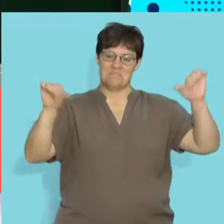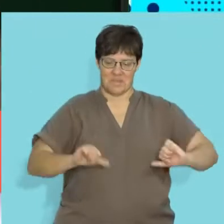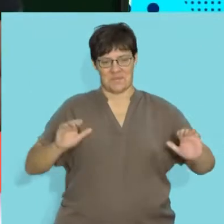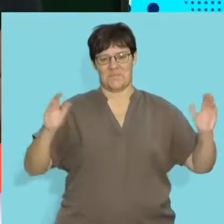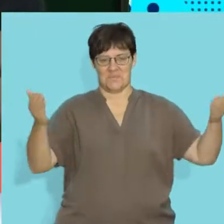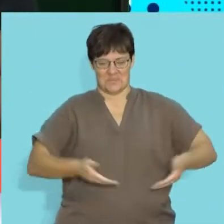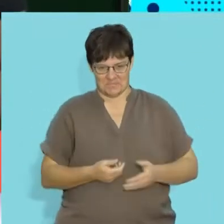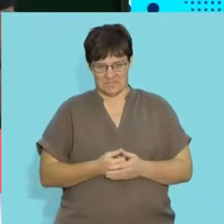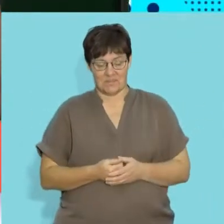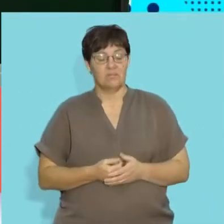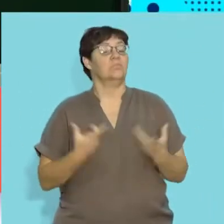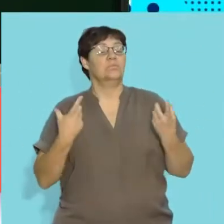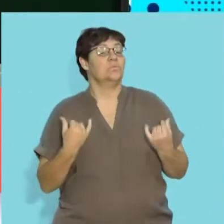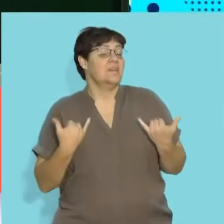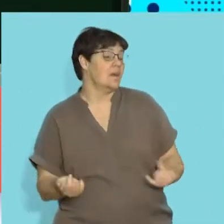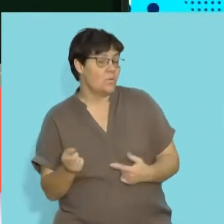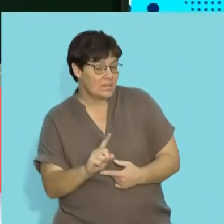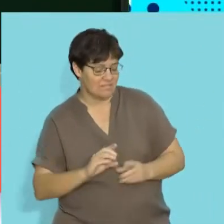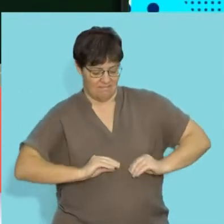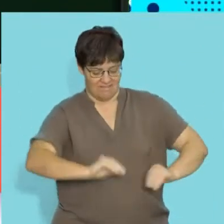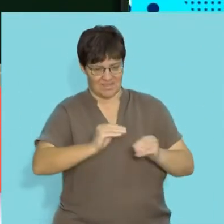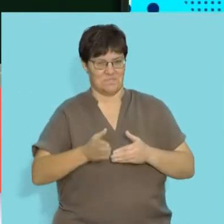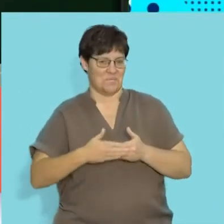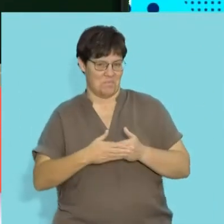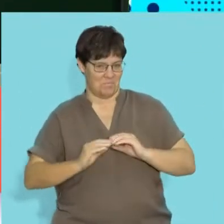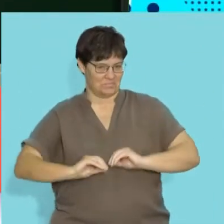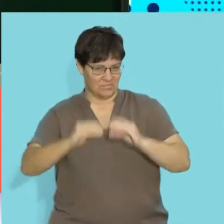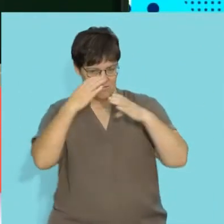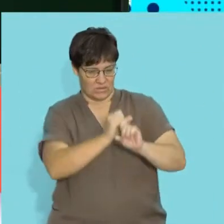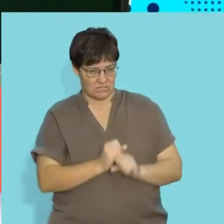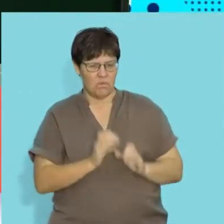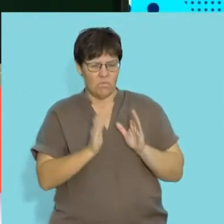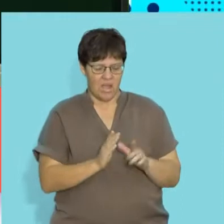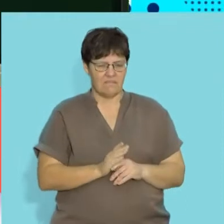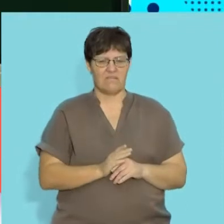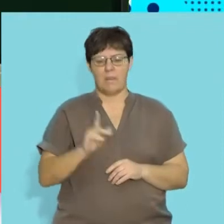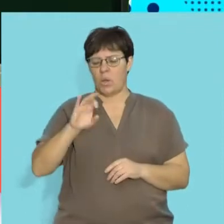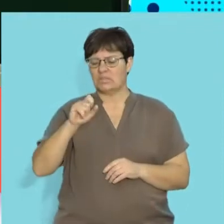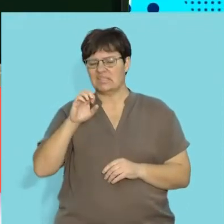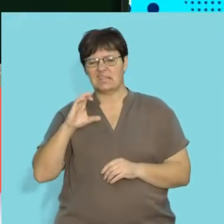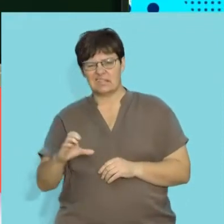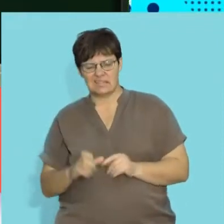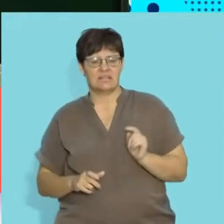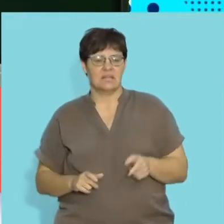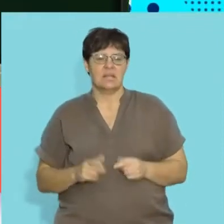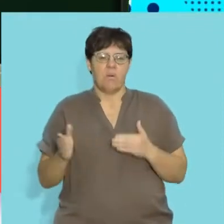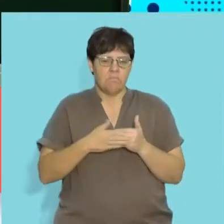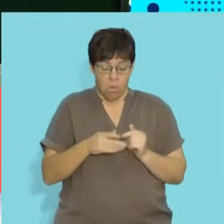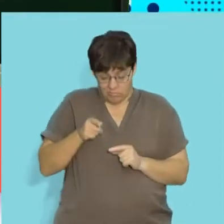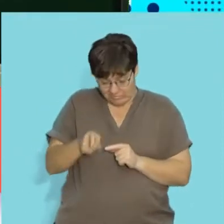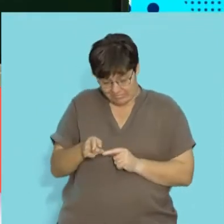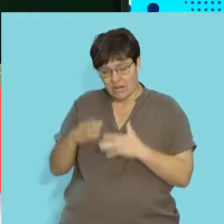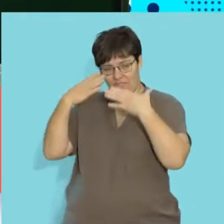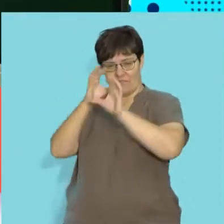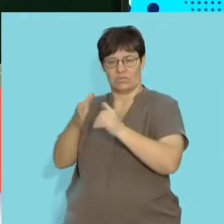Welcome back, life science learners, to the next part of this lesson. We've just focused on the biotic components. Let's continue with